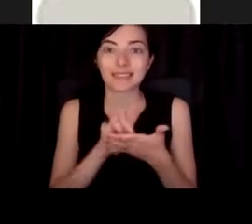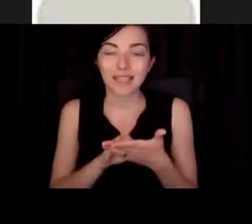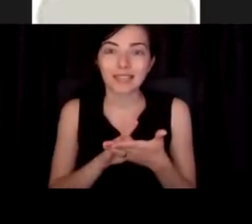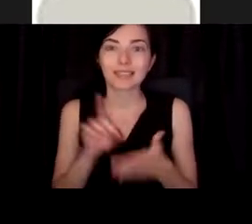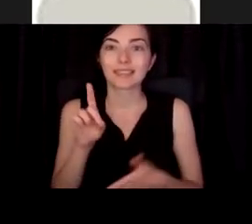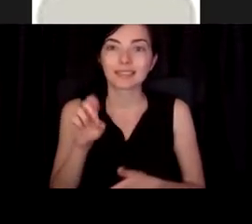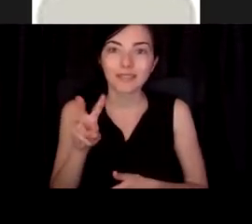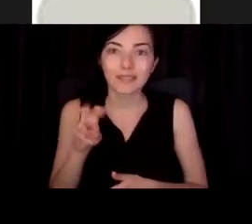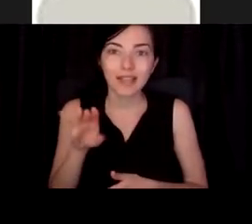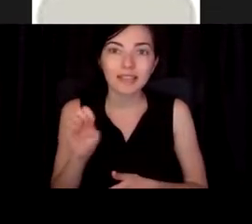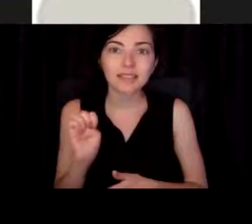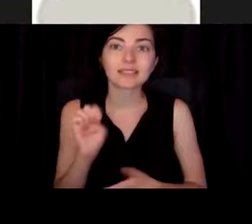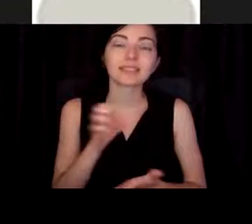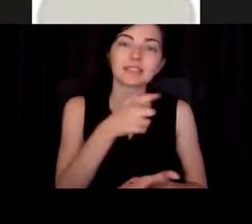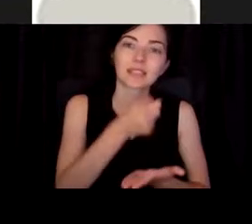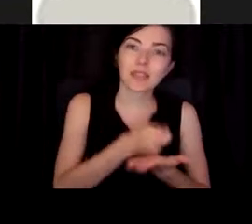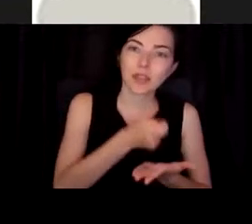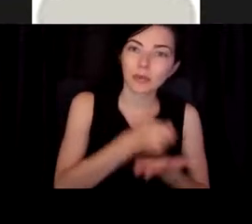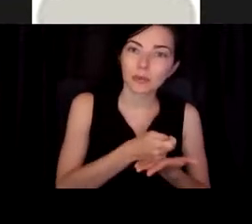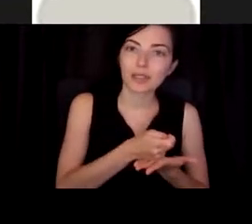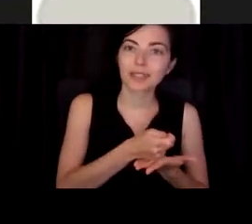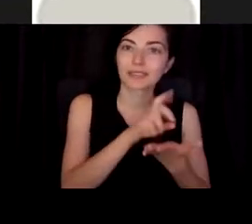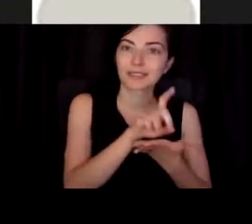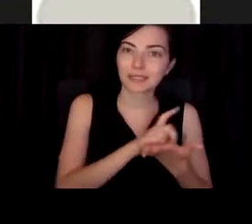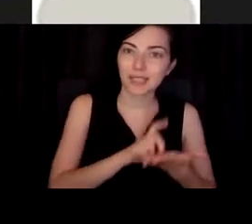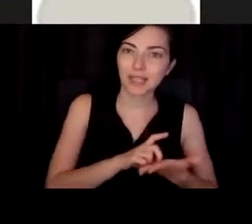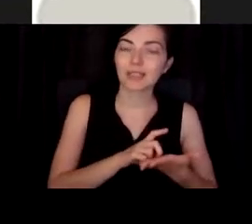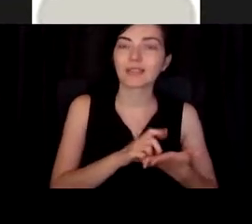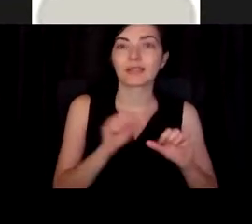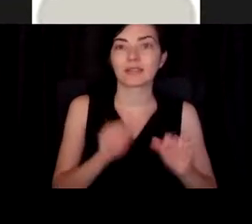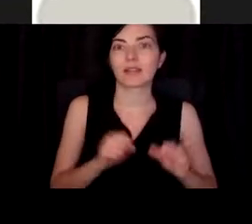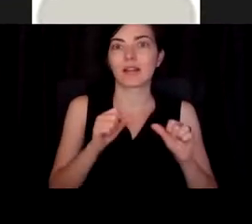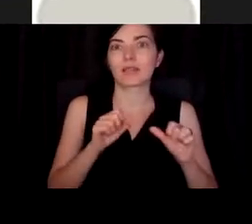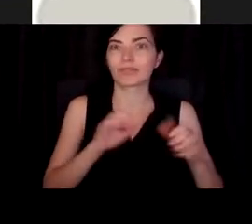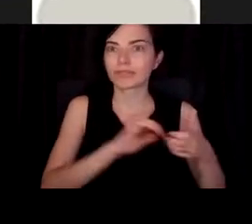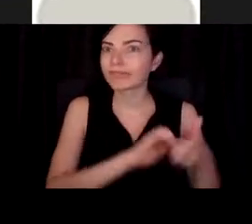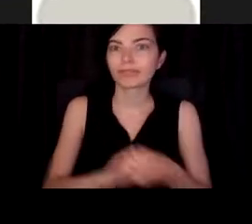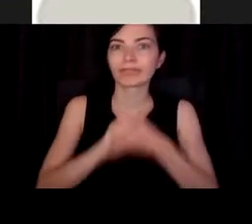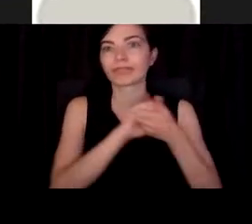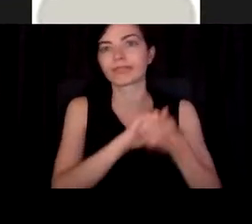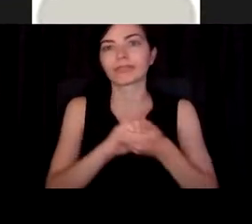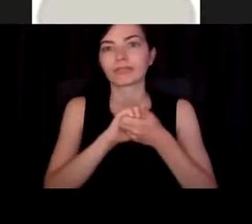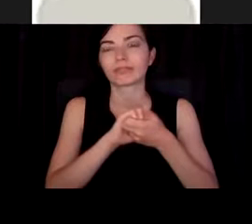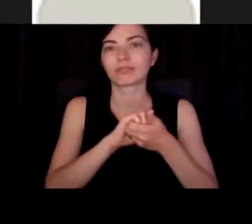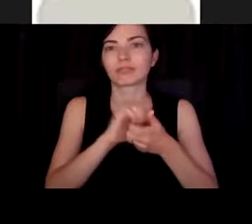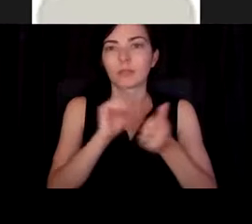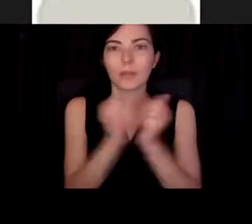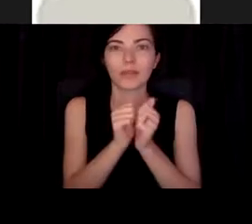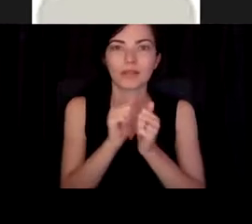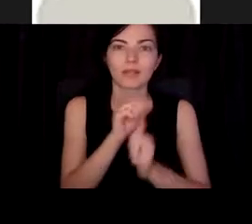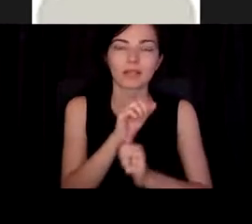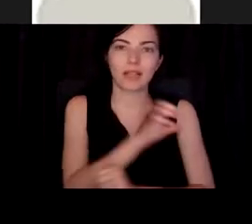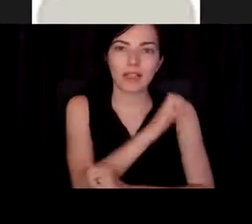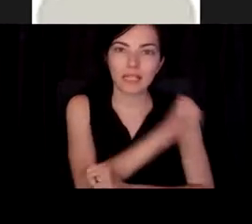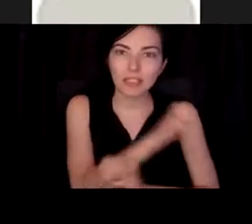therapeutic design that can really work together, collaborating with clinicians at the two